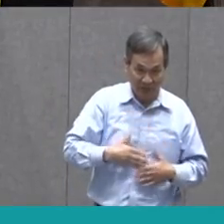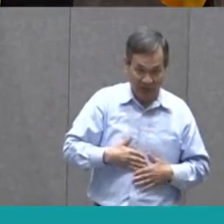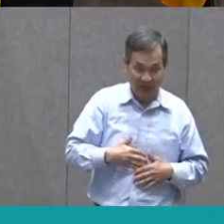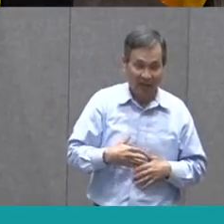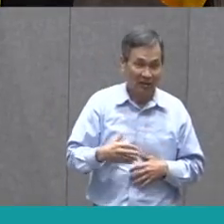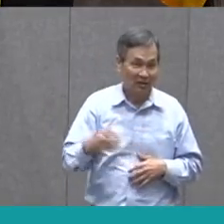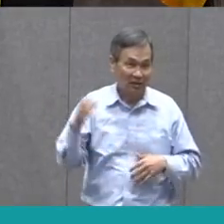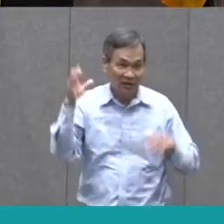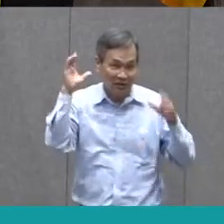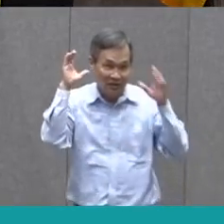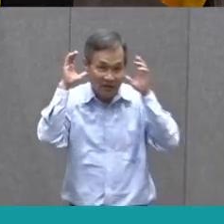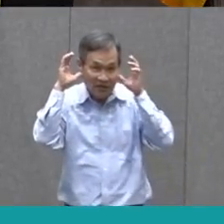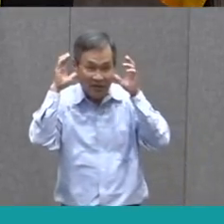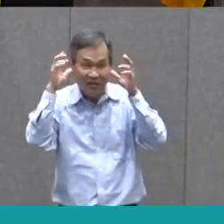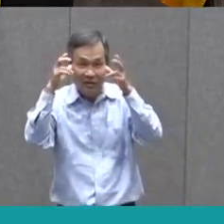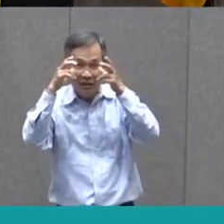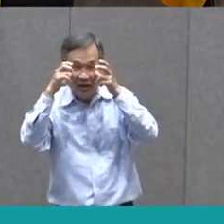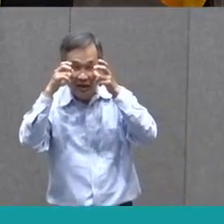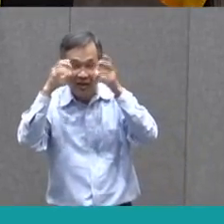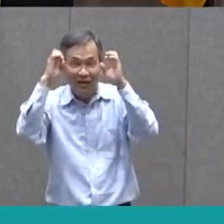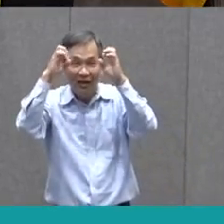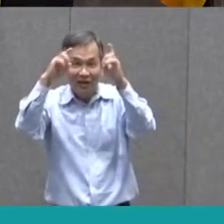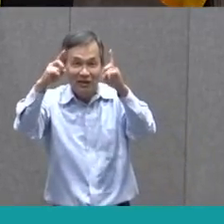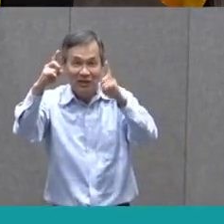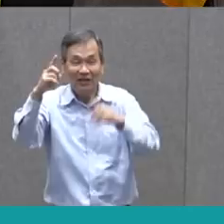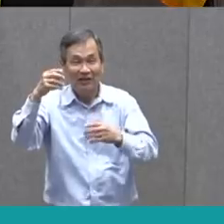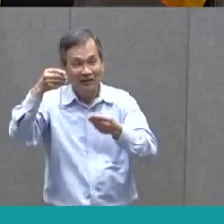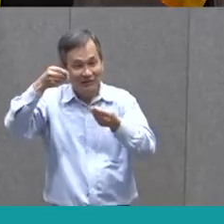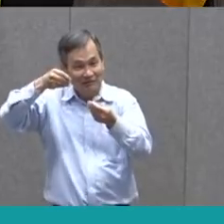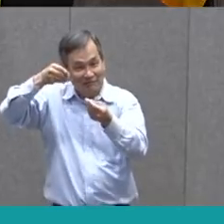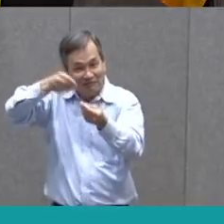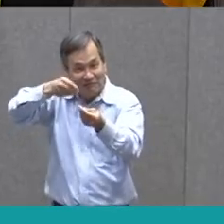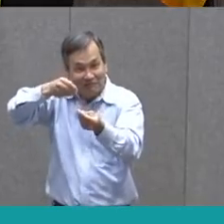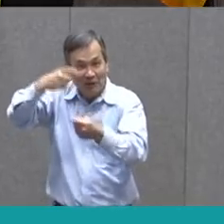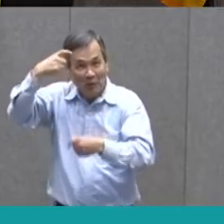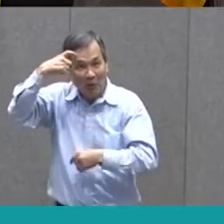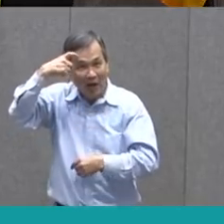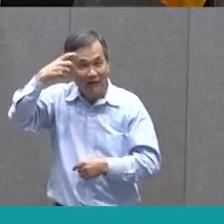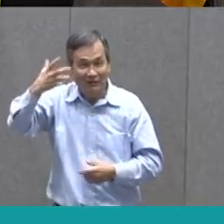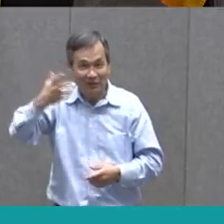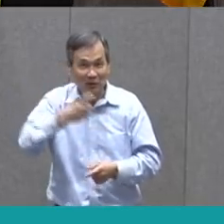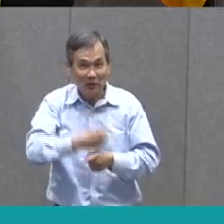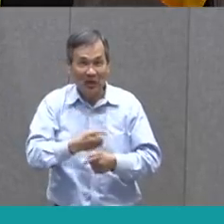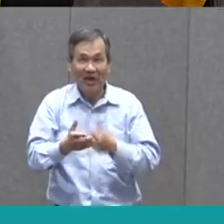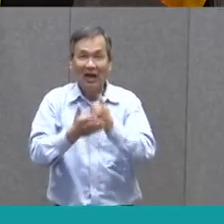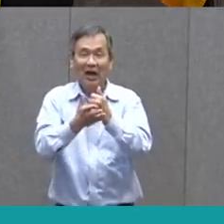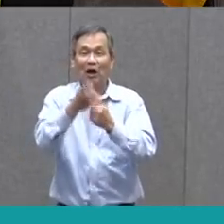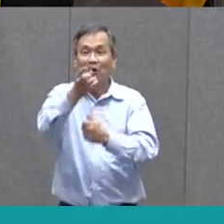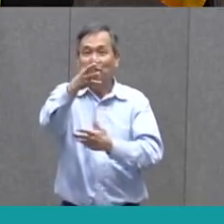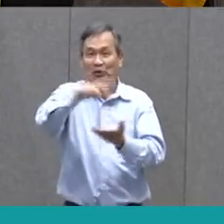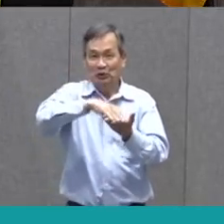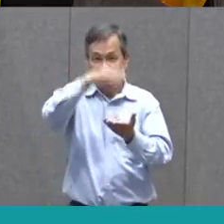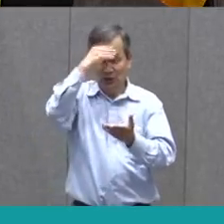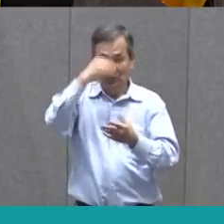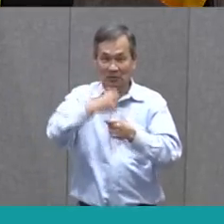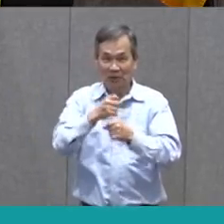to feed our brains with education. That's why we're here today helping you learn and making you smarter.